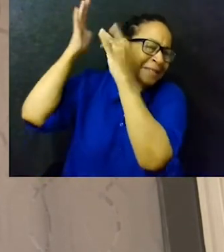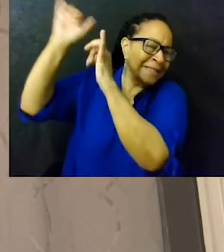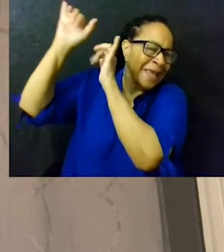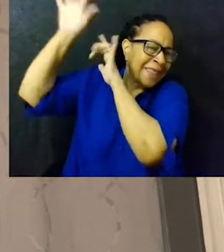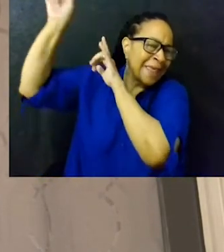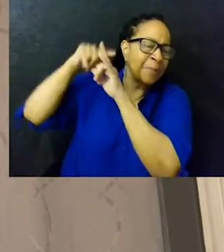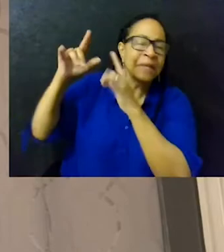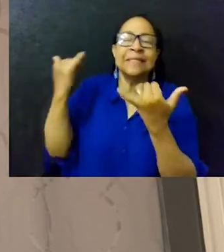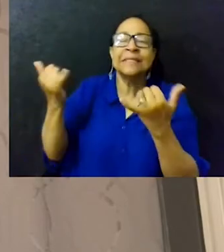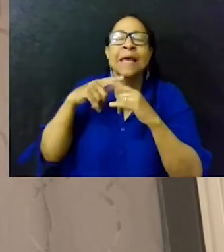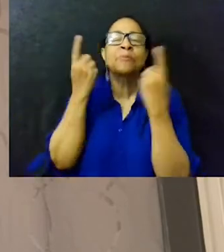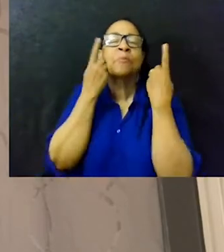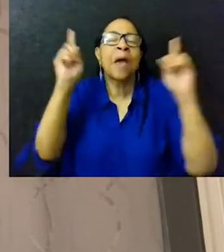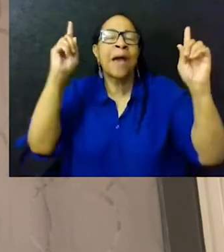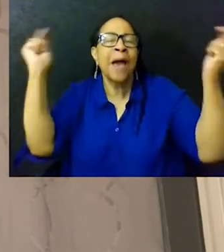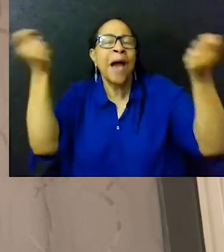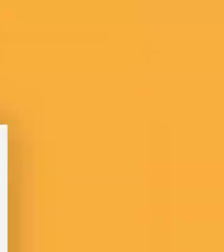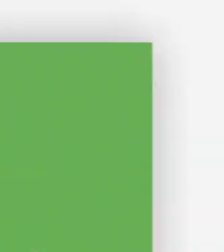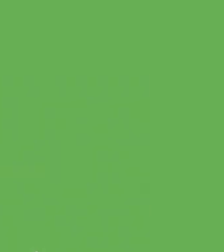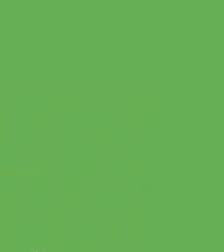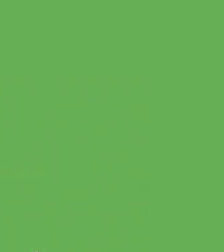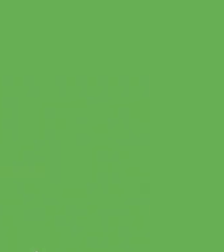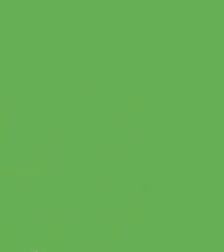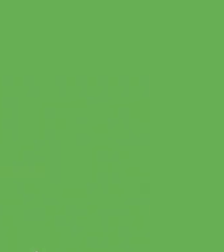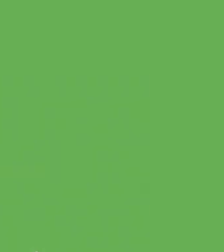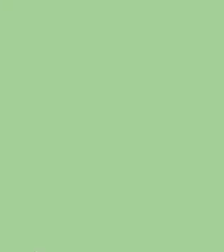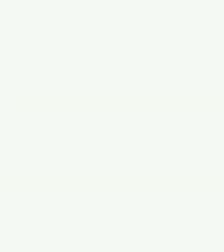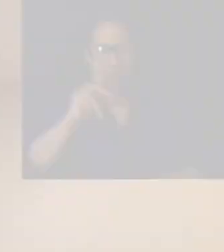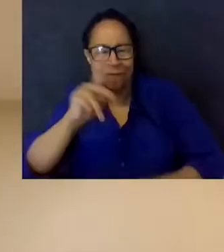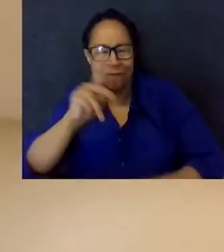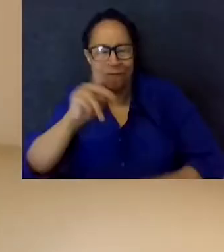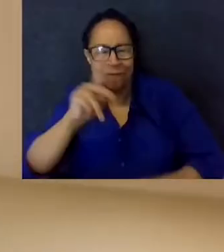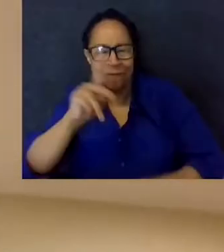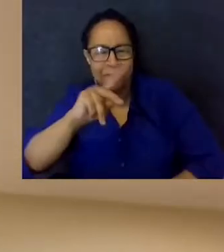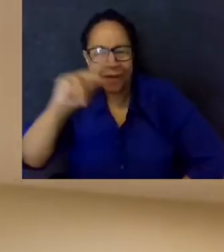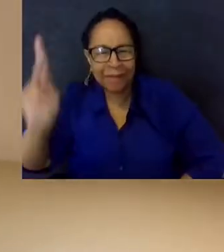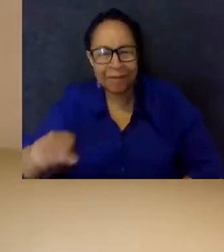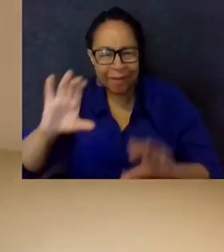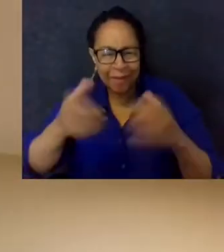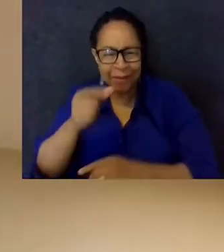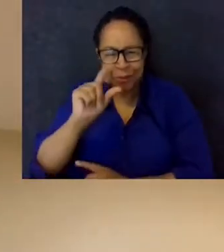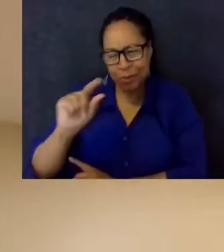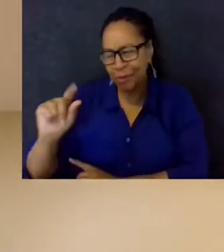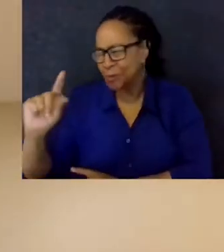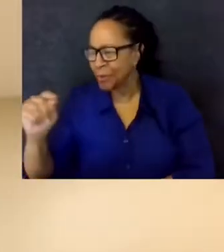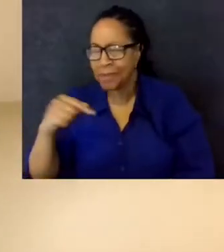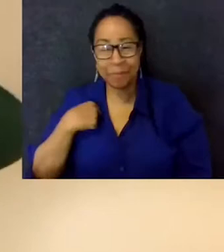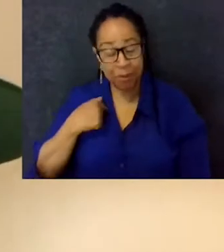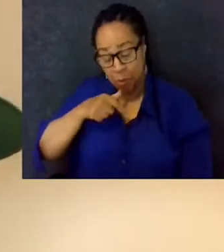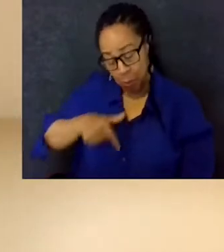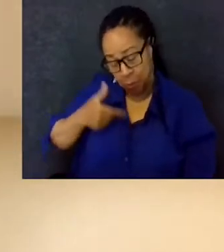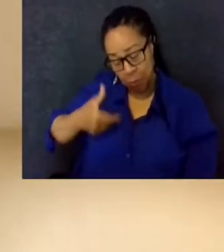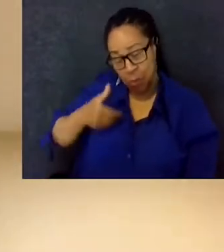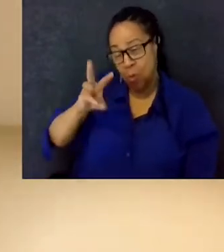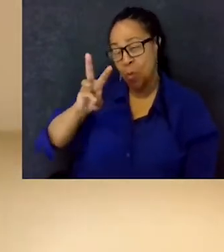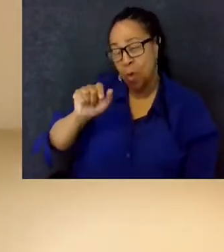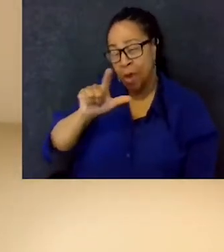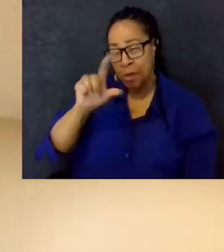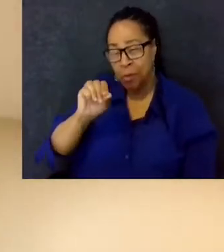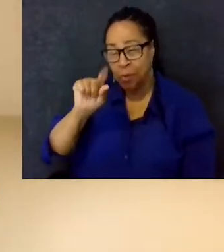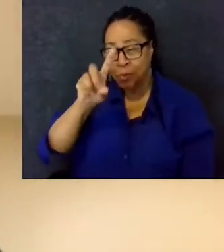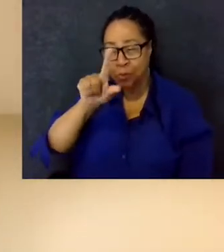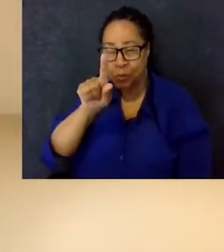But it's time to lift our hands to the sky because look, we made it. What's up? School District of Philadelphia, Class of 2020 on Wild 0267.